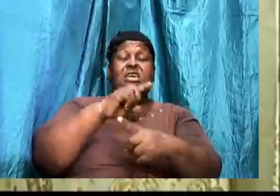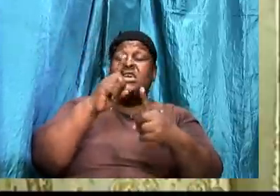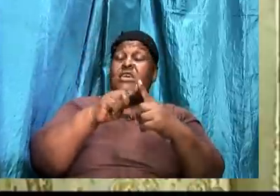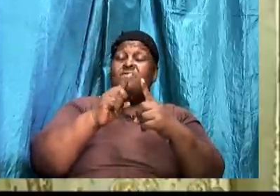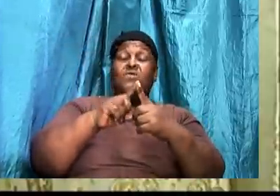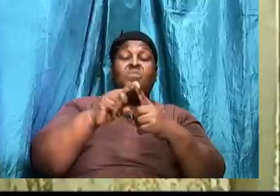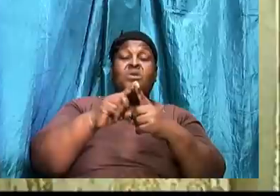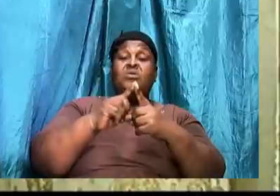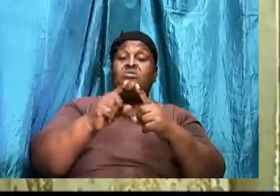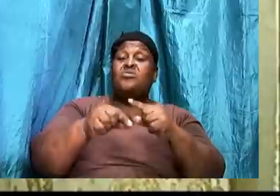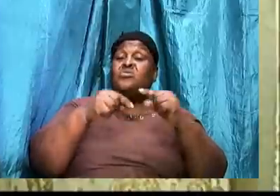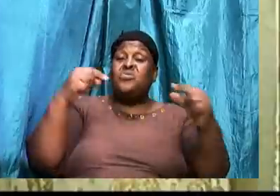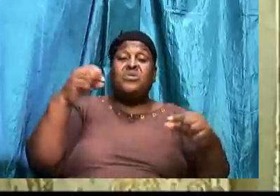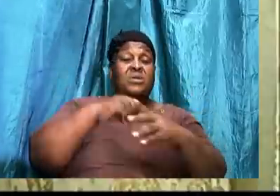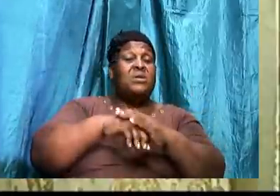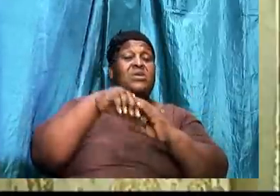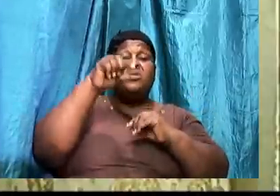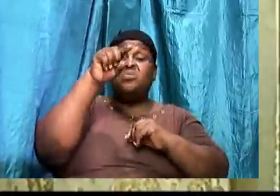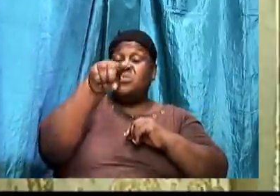Heal to the flesh.